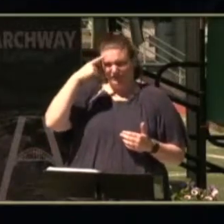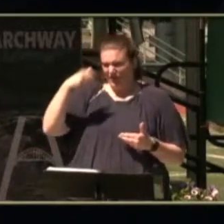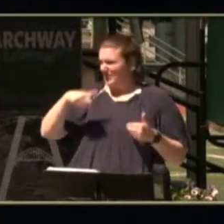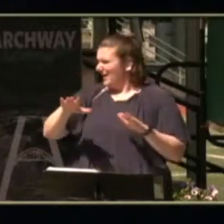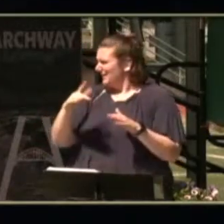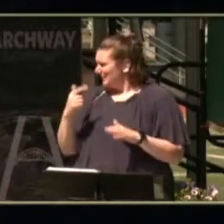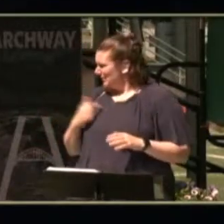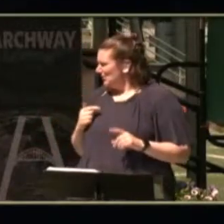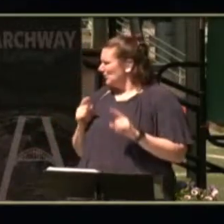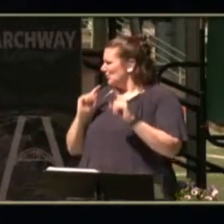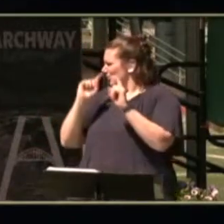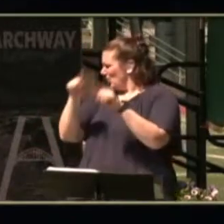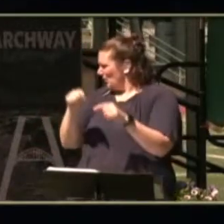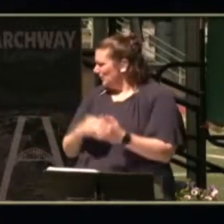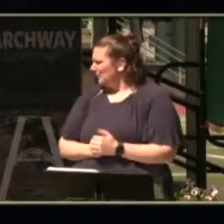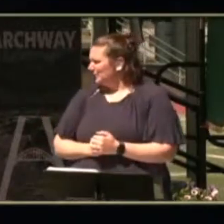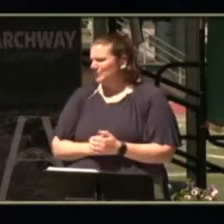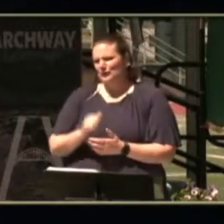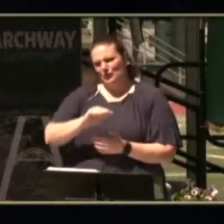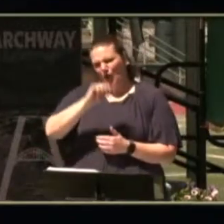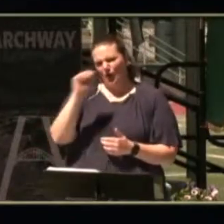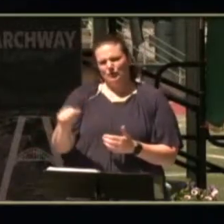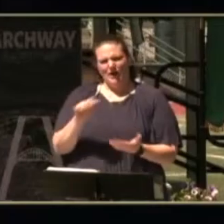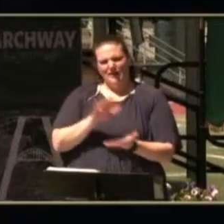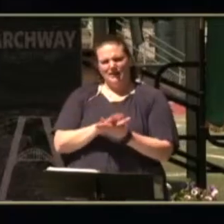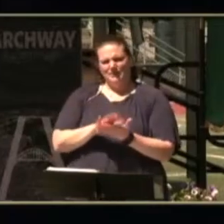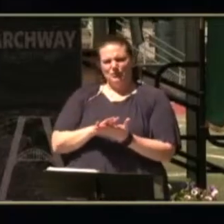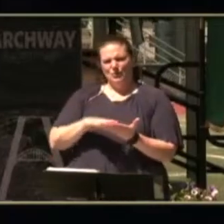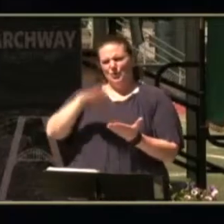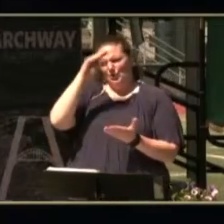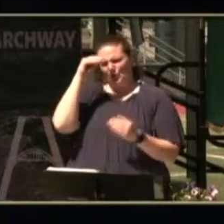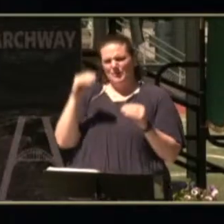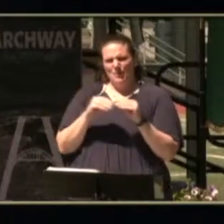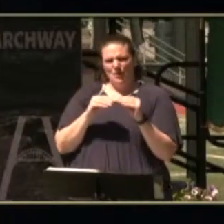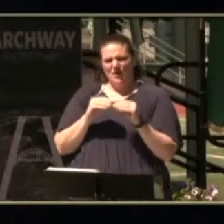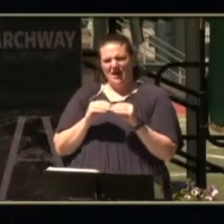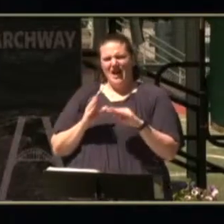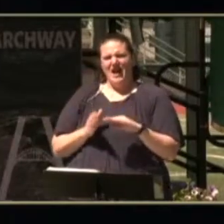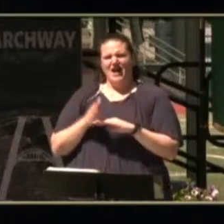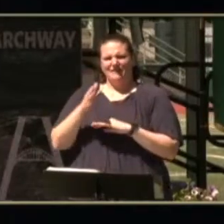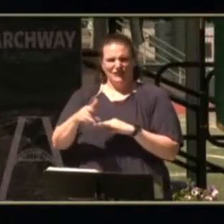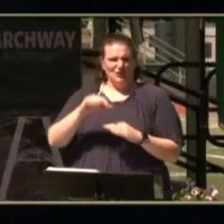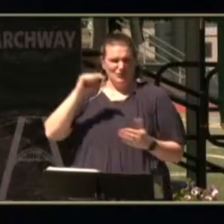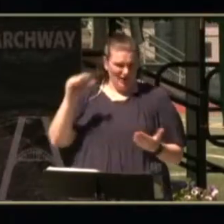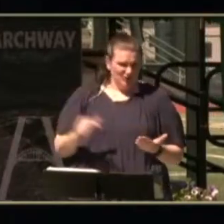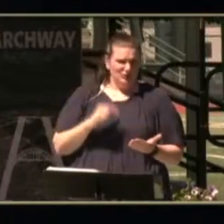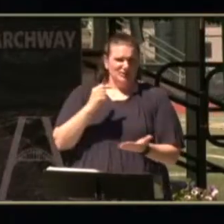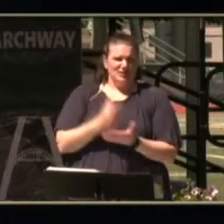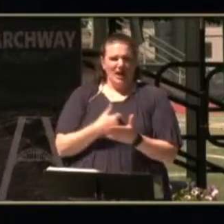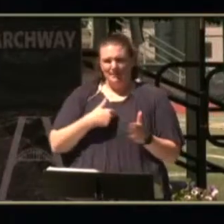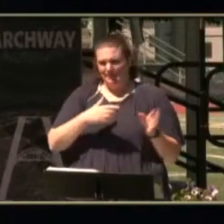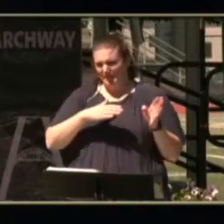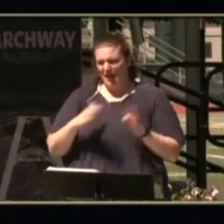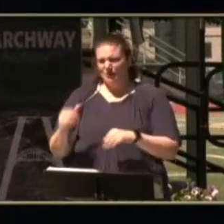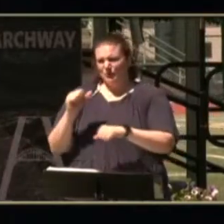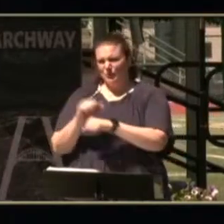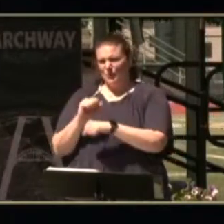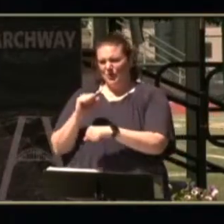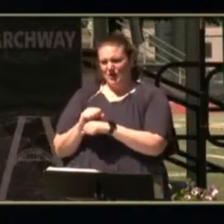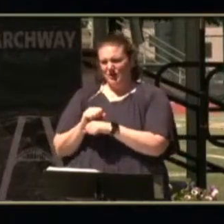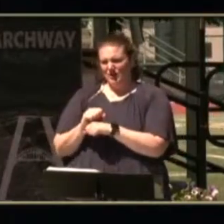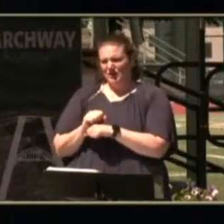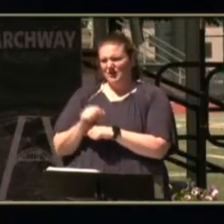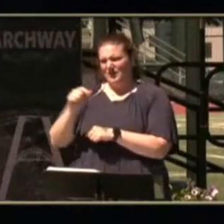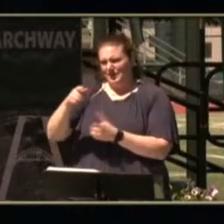letting me go to or to academy to learn more after graduation i plan to work a